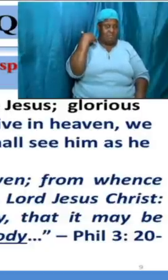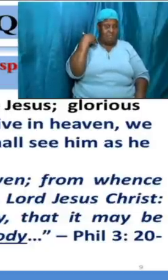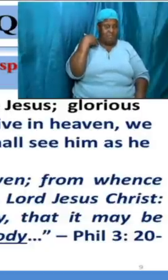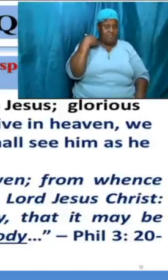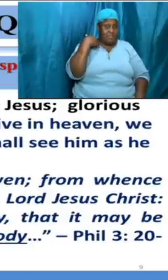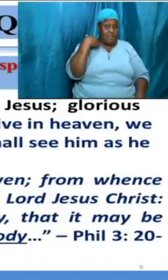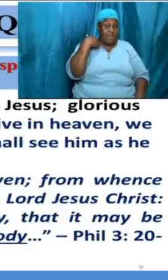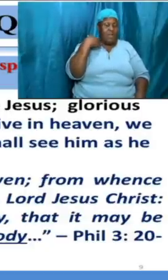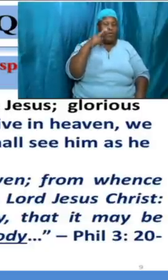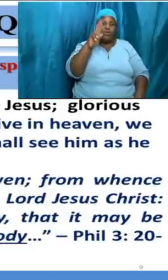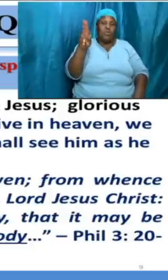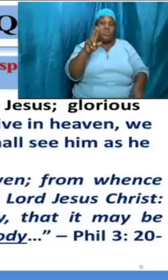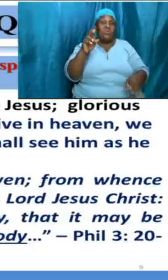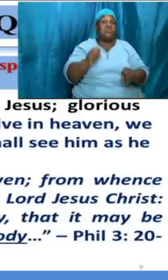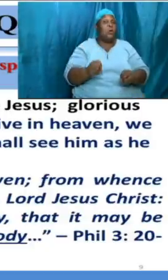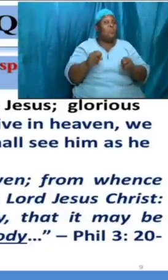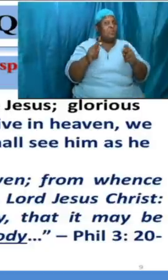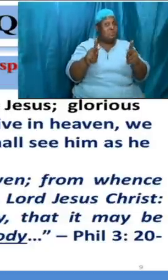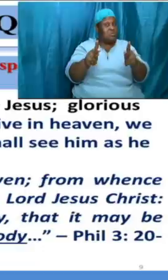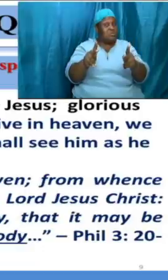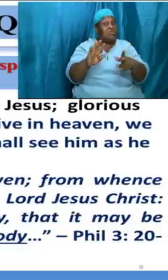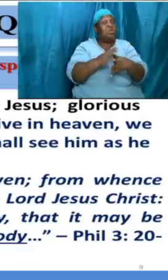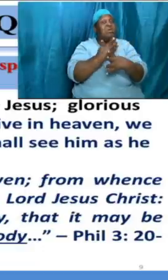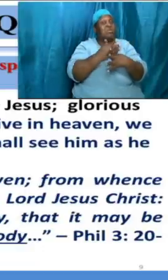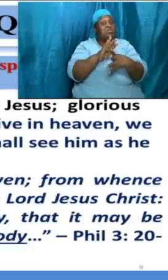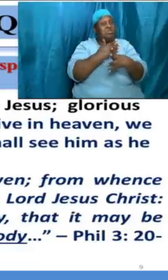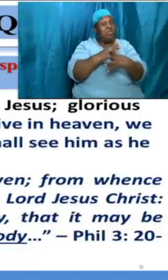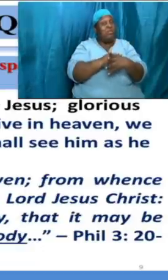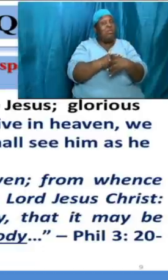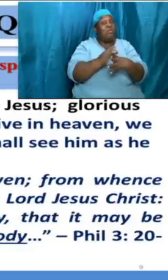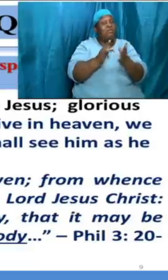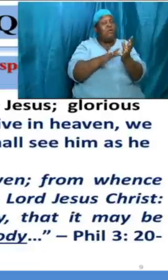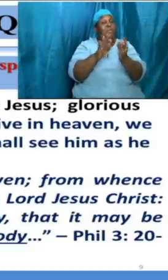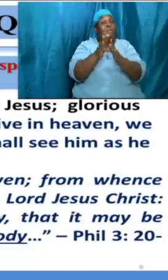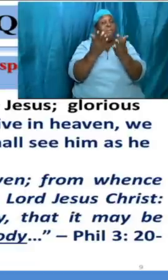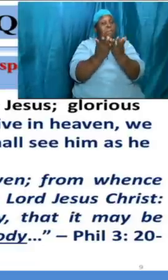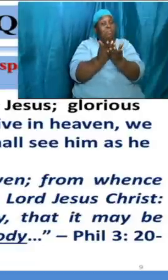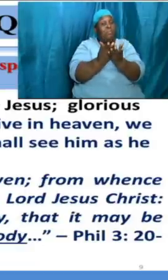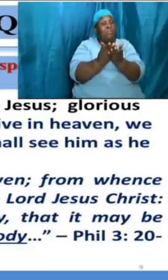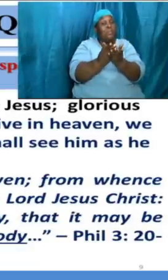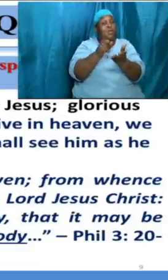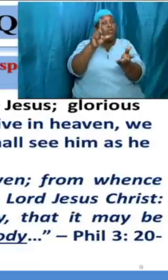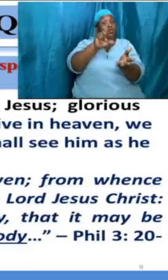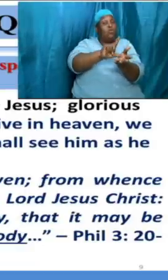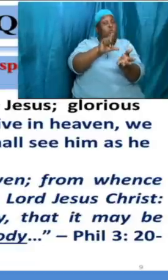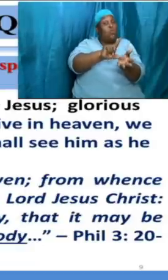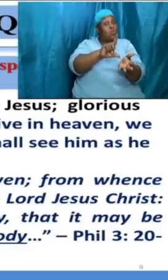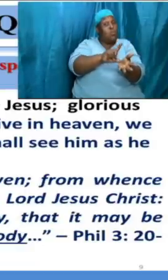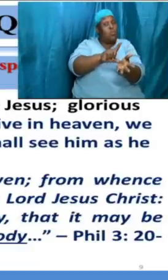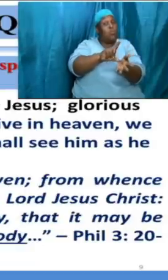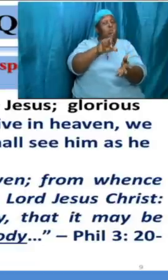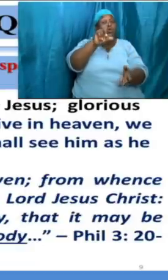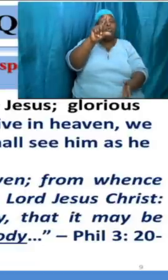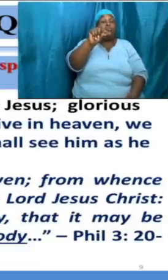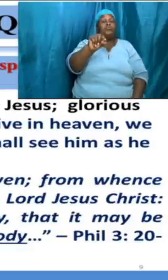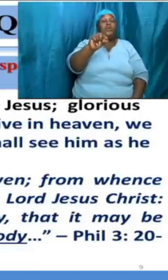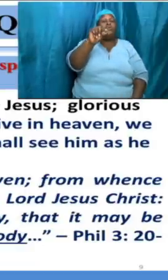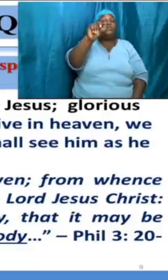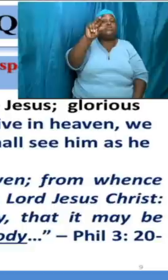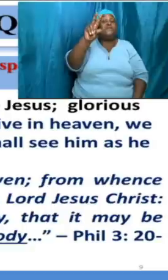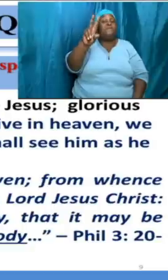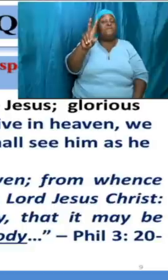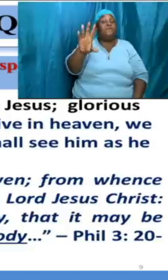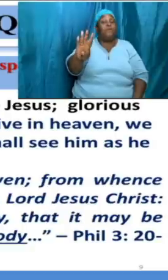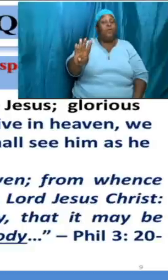going to share with us from the book of saint luke saint luke chapter number 24 it's not